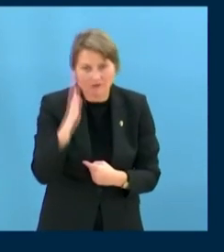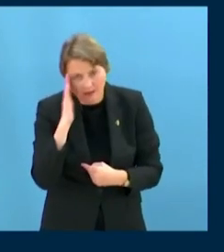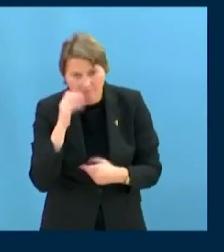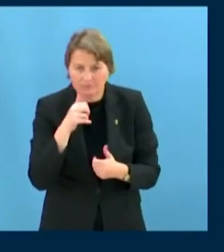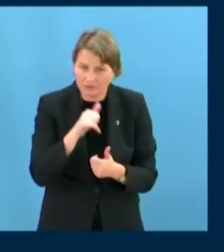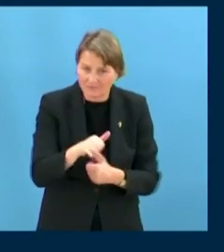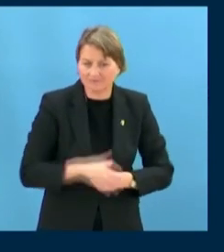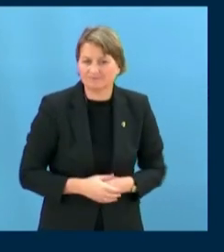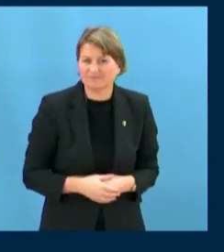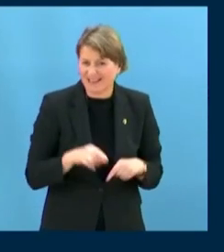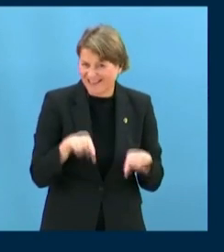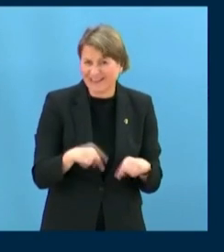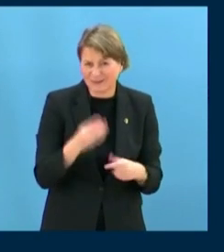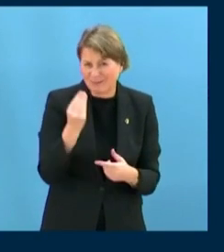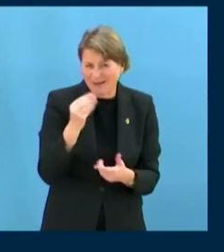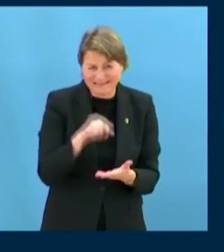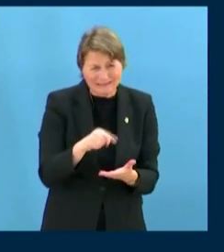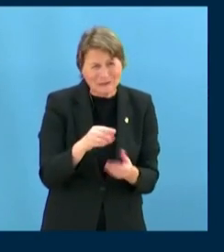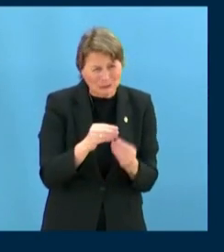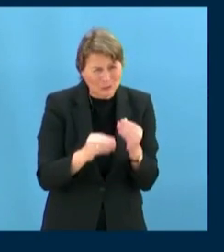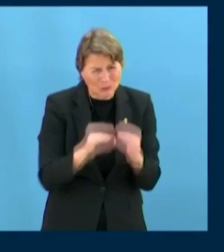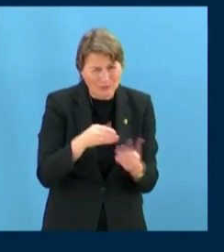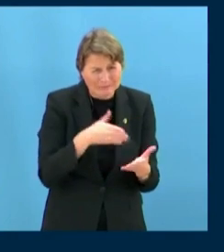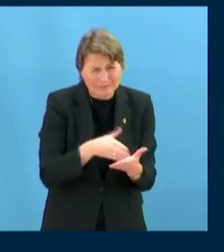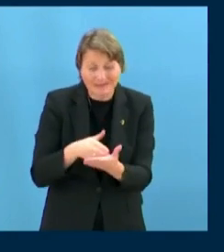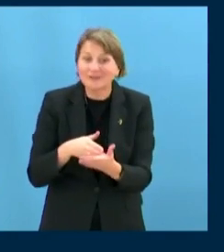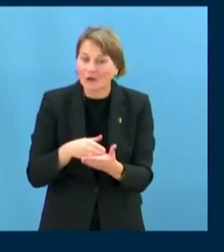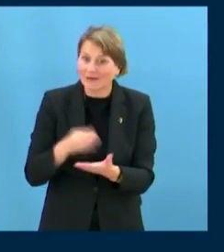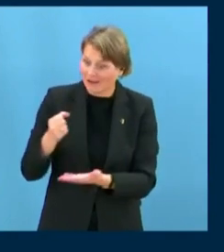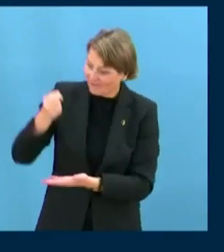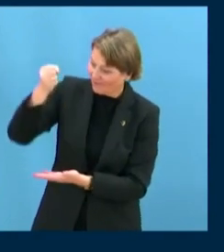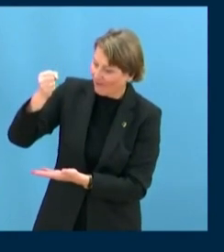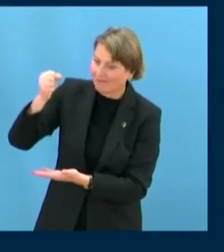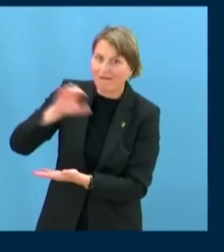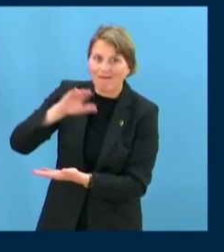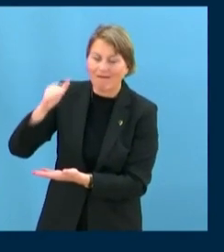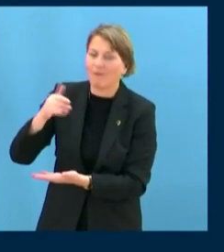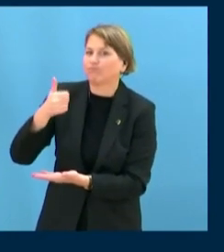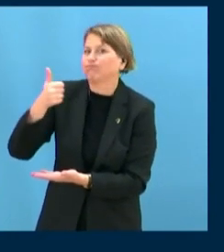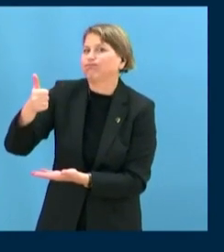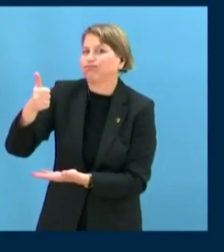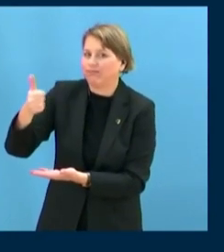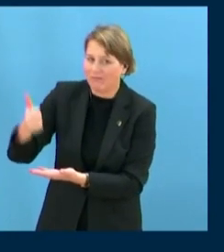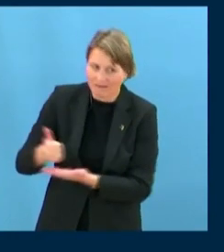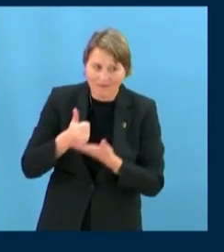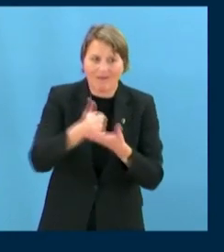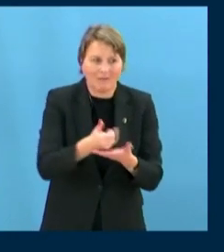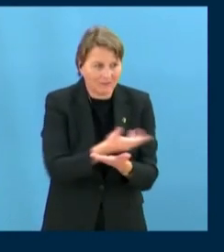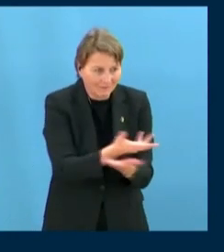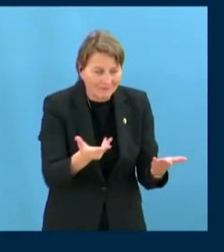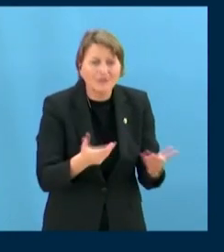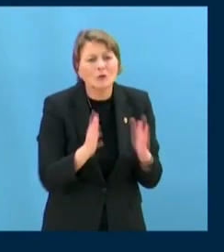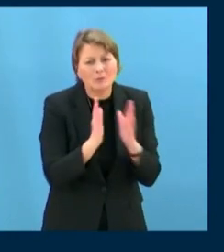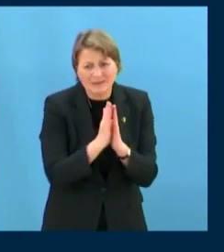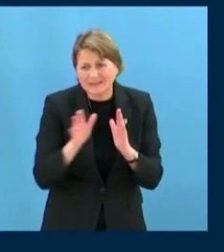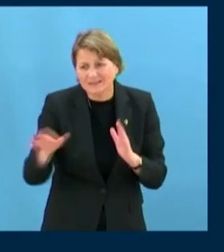to the participation of indigenous peoples, the work of the fund is invaluable, and I encourage all member states to support its mandate